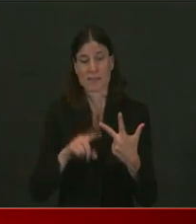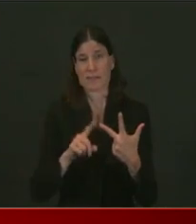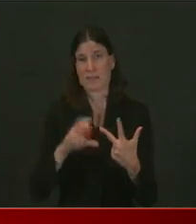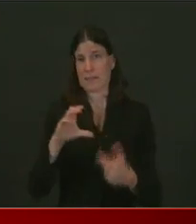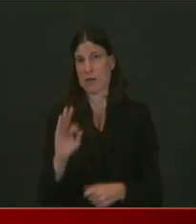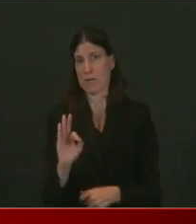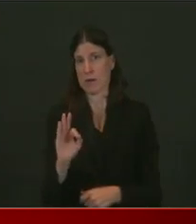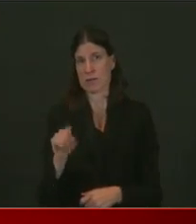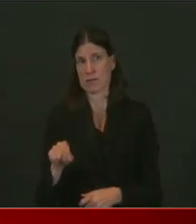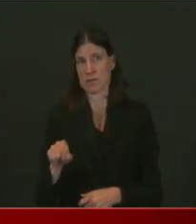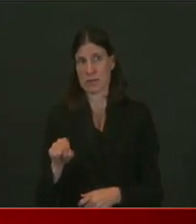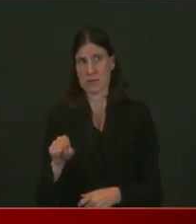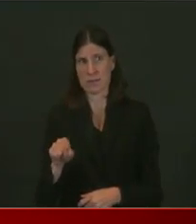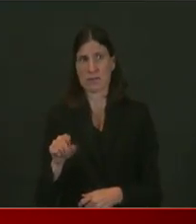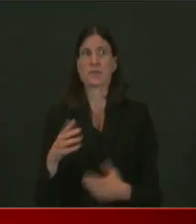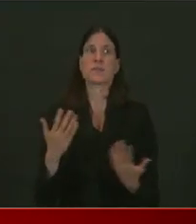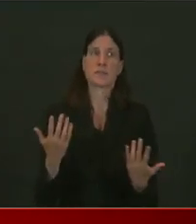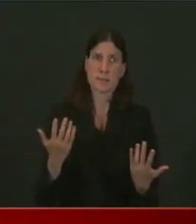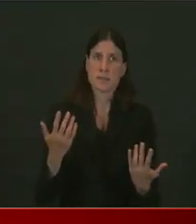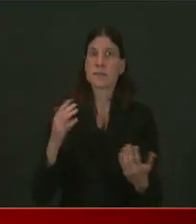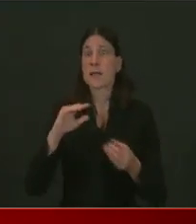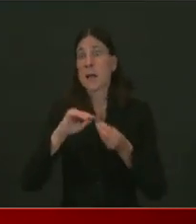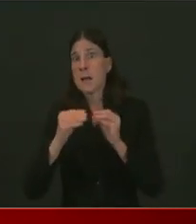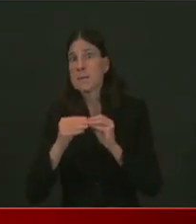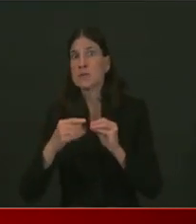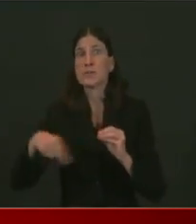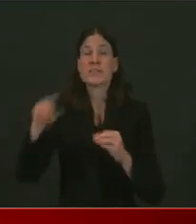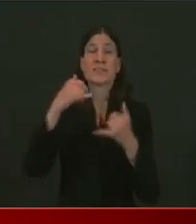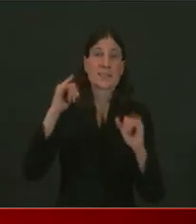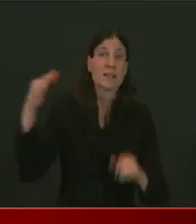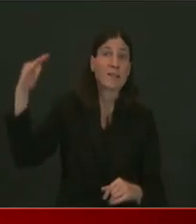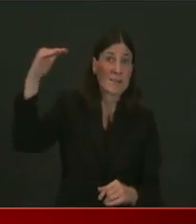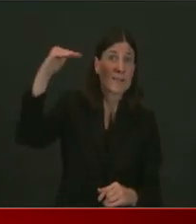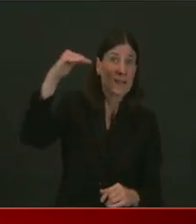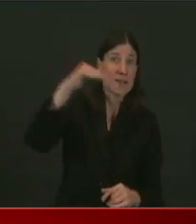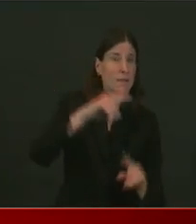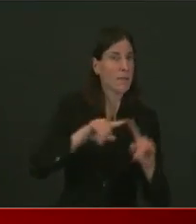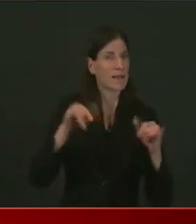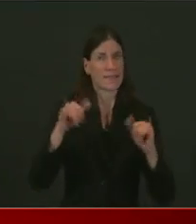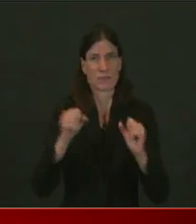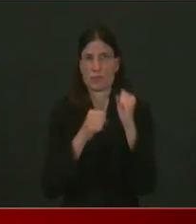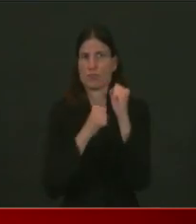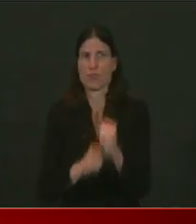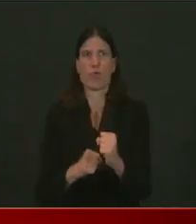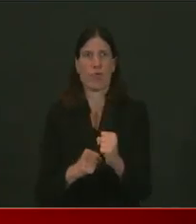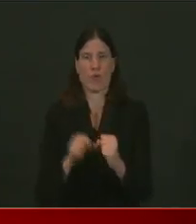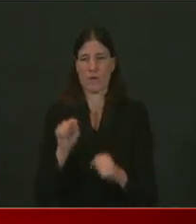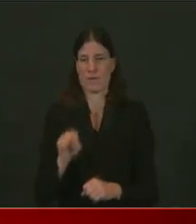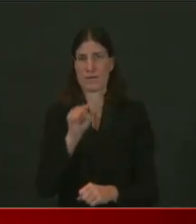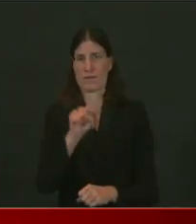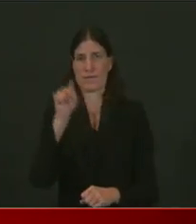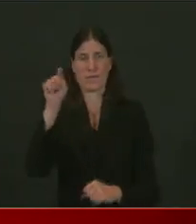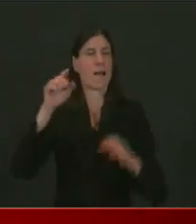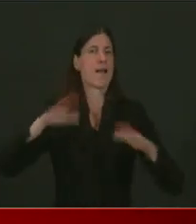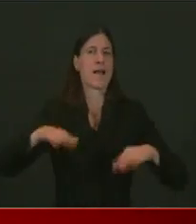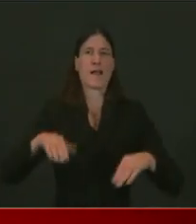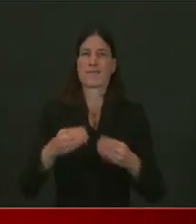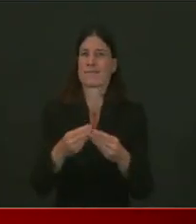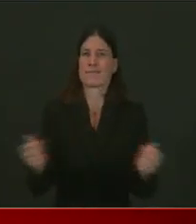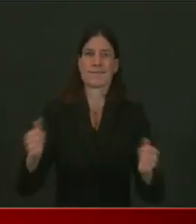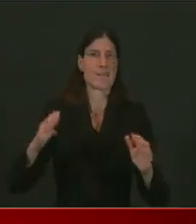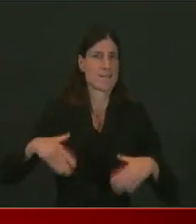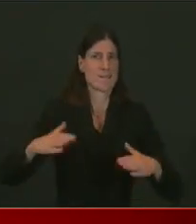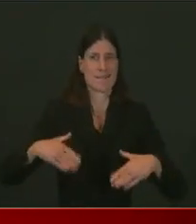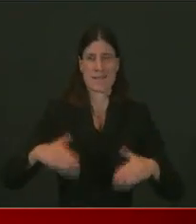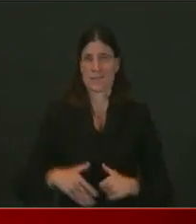great and reassuring. But just remember, the virus hasn't gone away. Our numbers aren't trending in